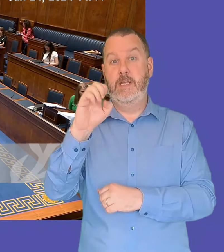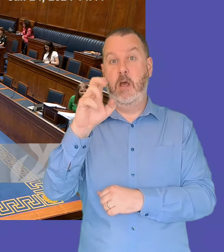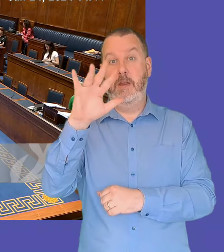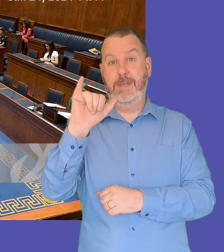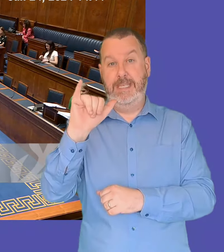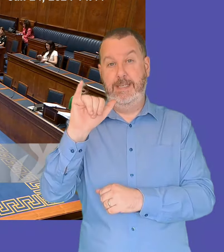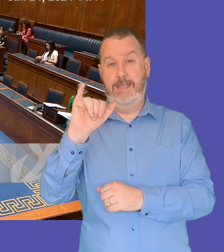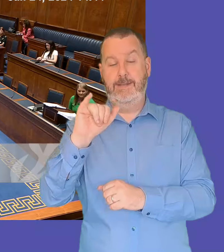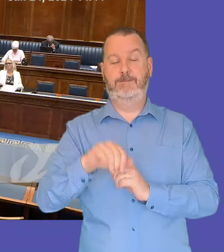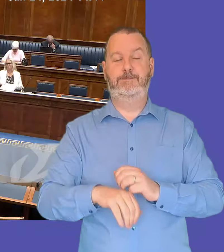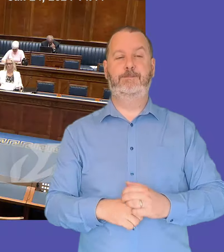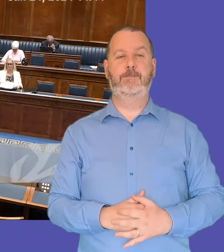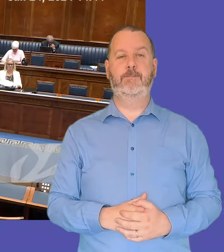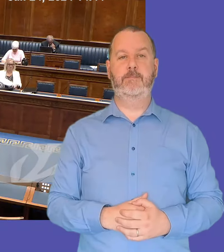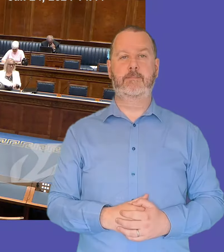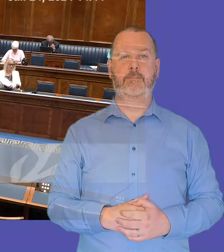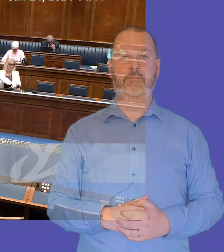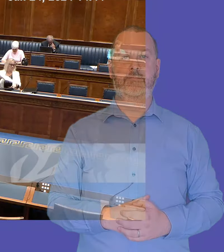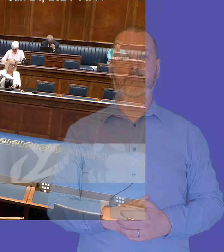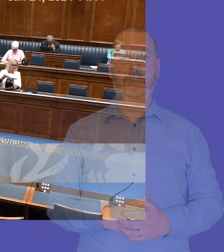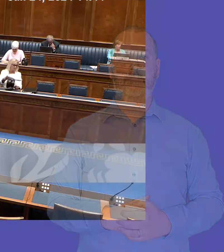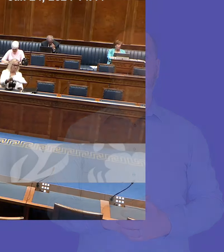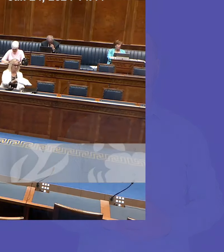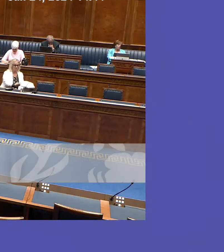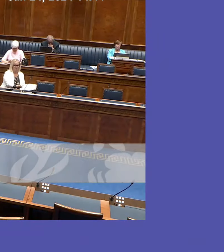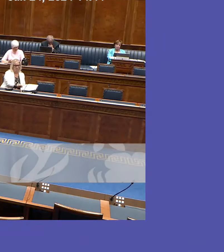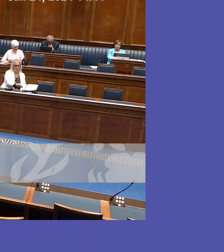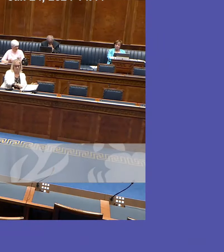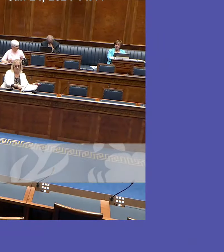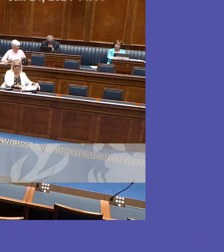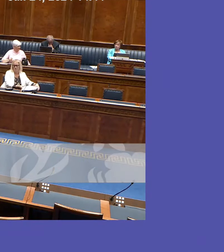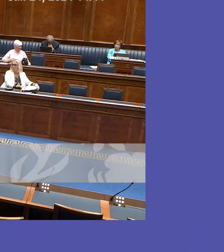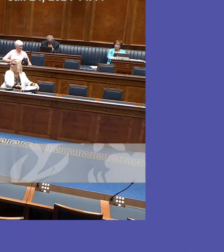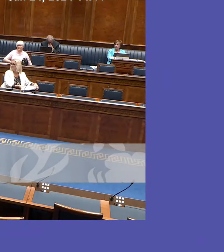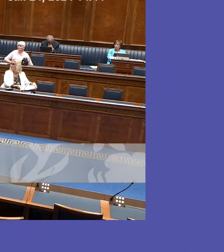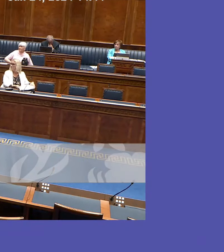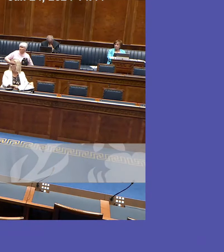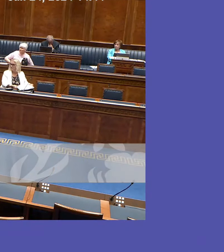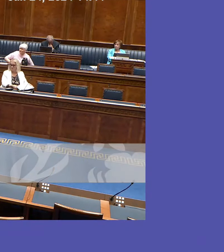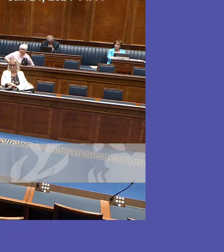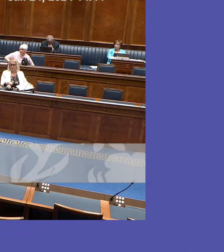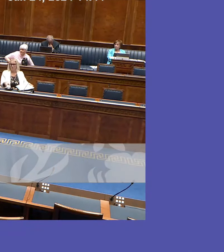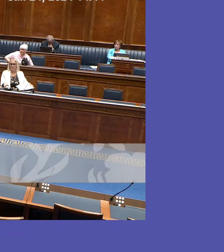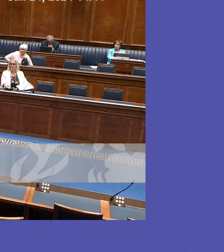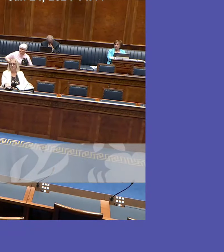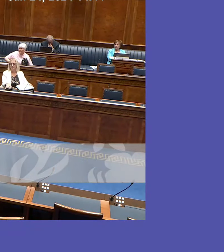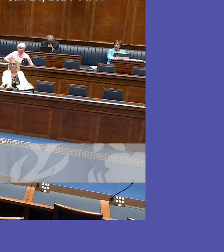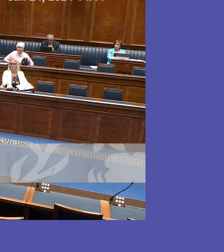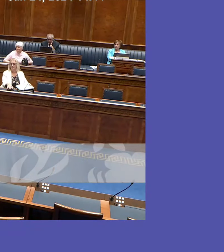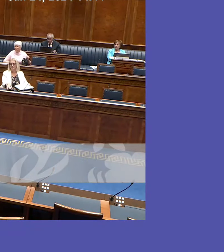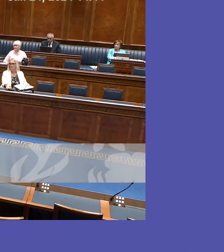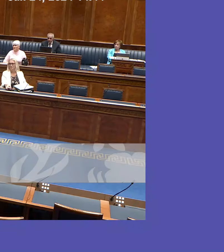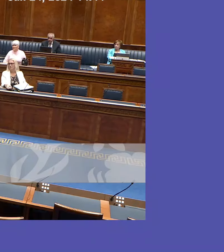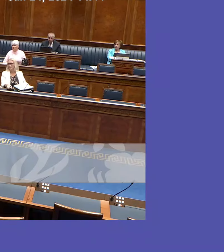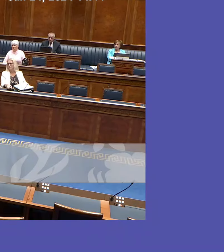questions and i call sarah eastwood oh hold on sorry we're waiting on uh uh call me master